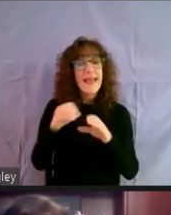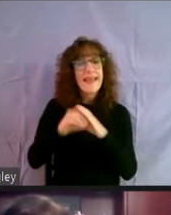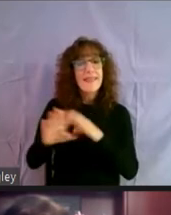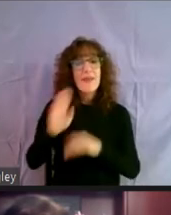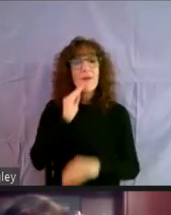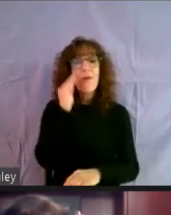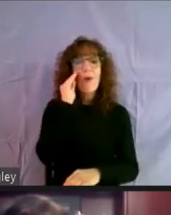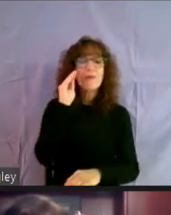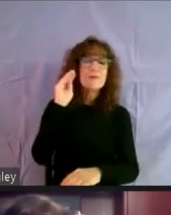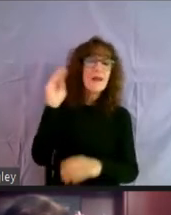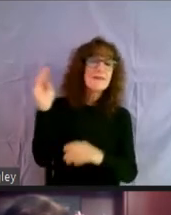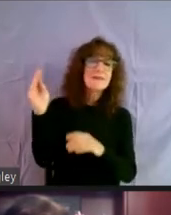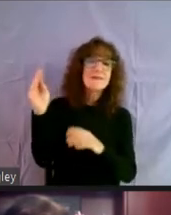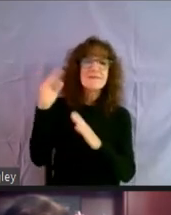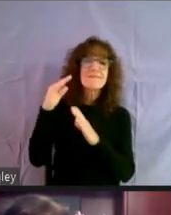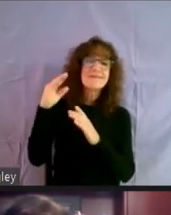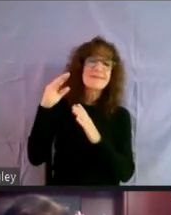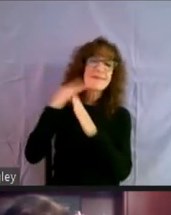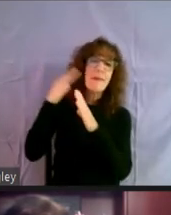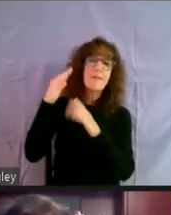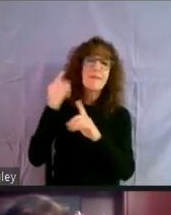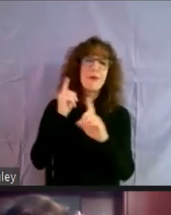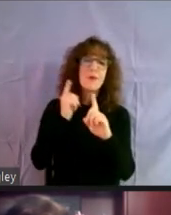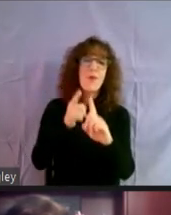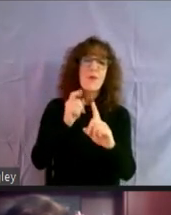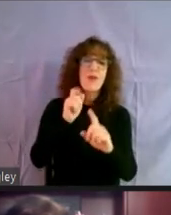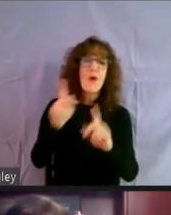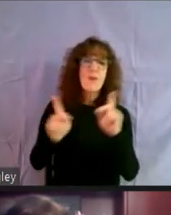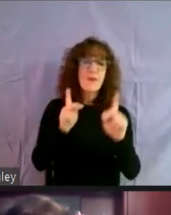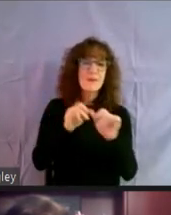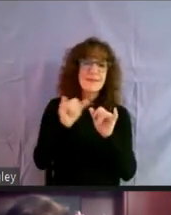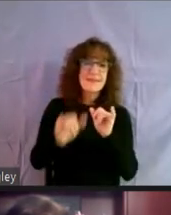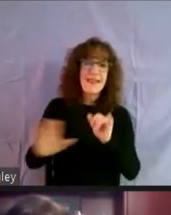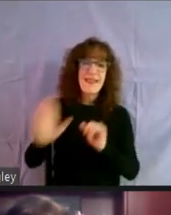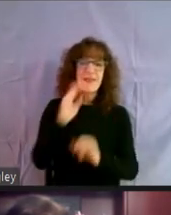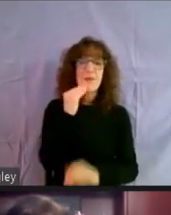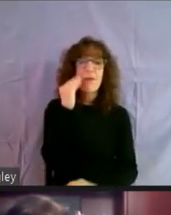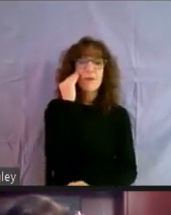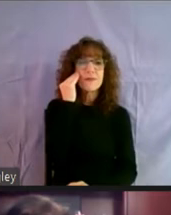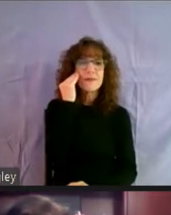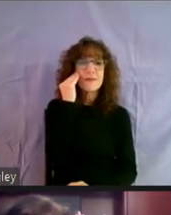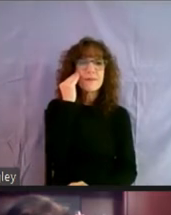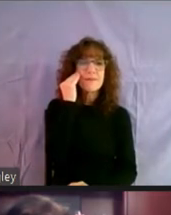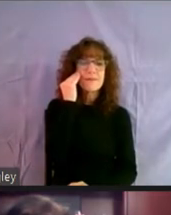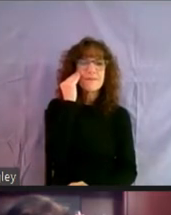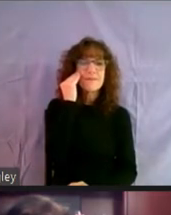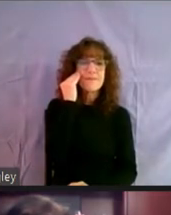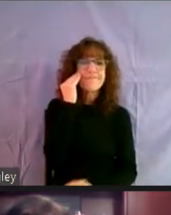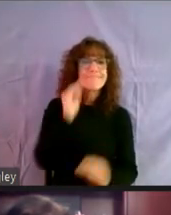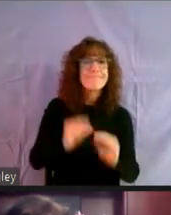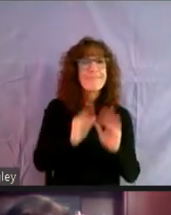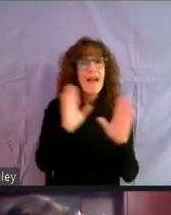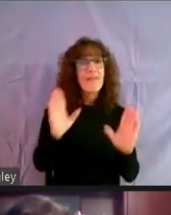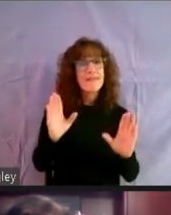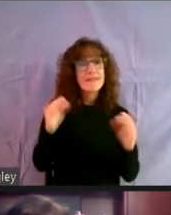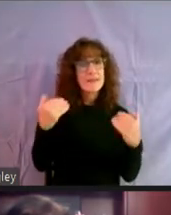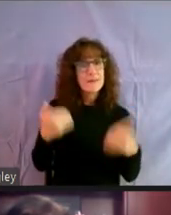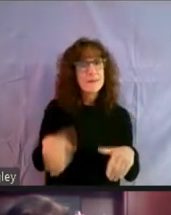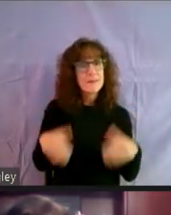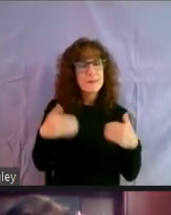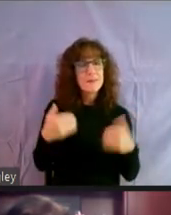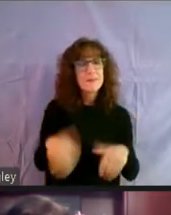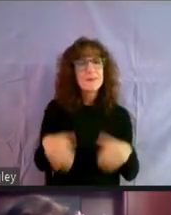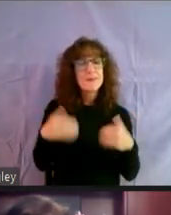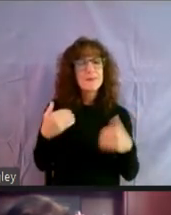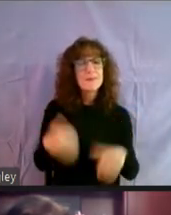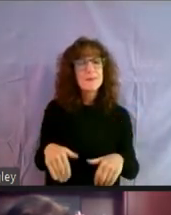is our number one goal to be able to keep all the residents, um, in their homes. Um, obviously this is a very concerning matter for